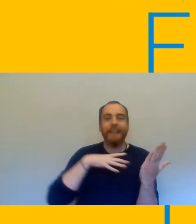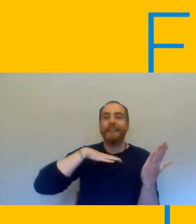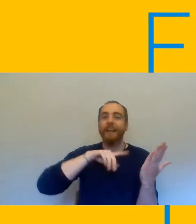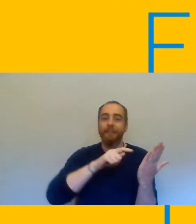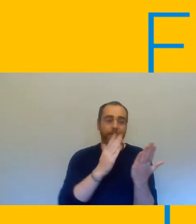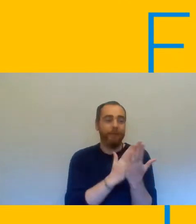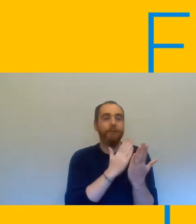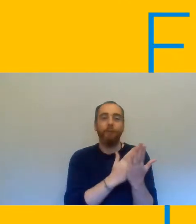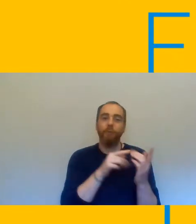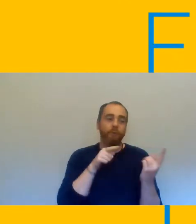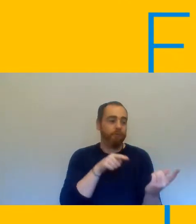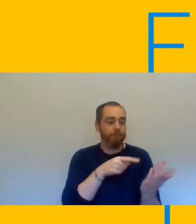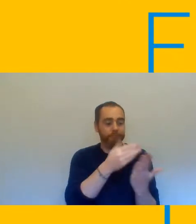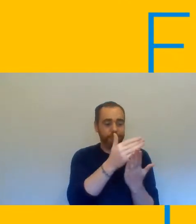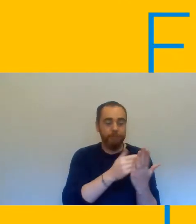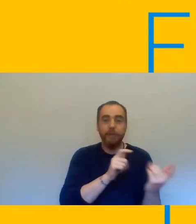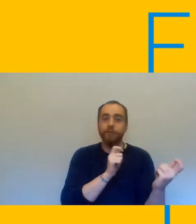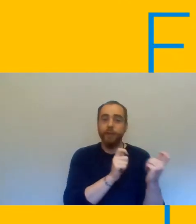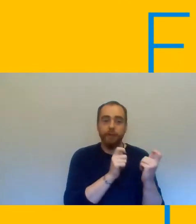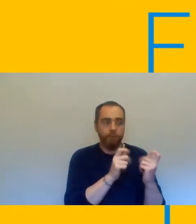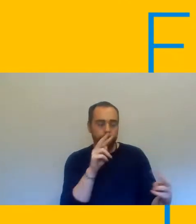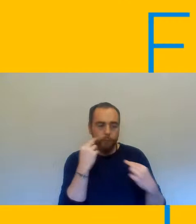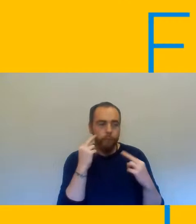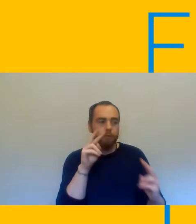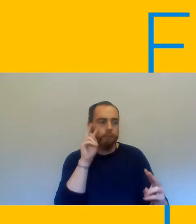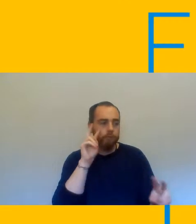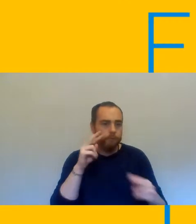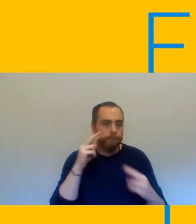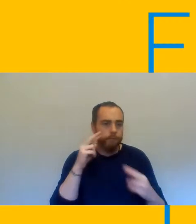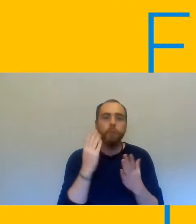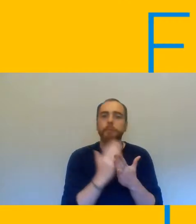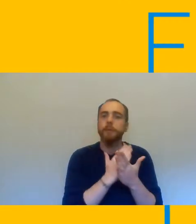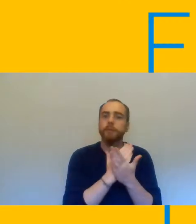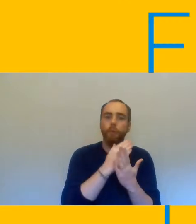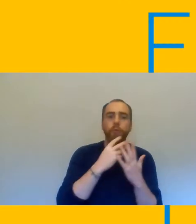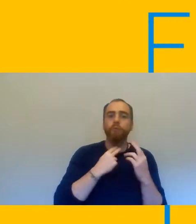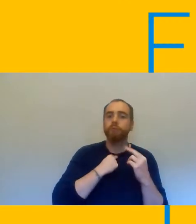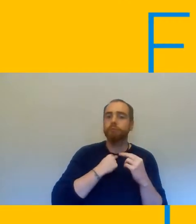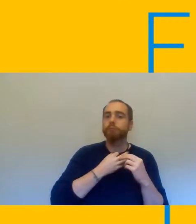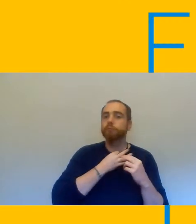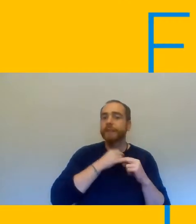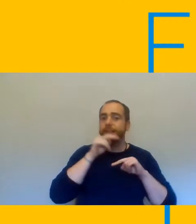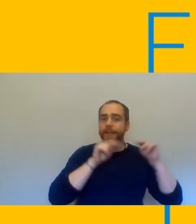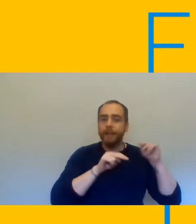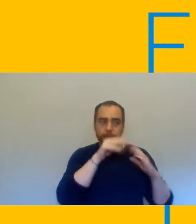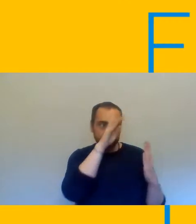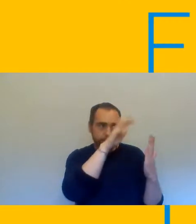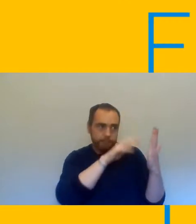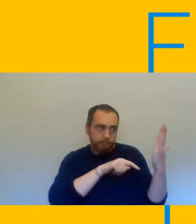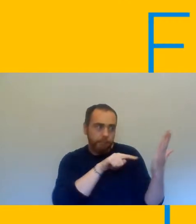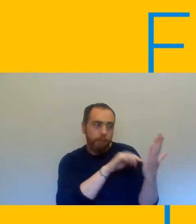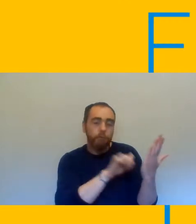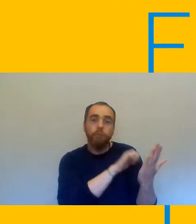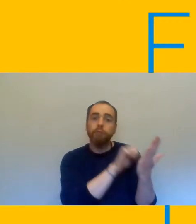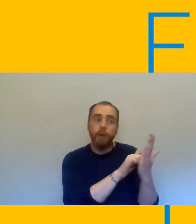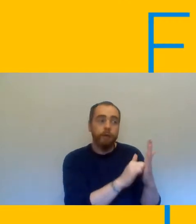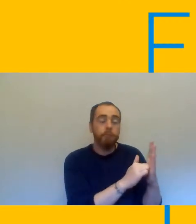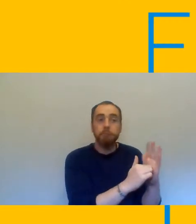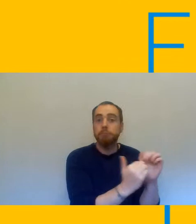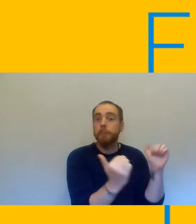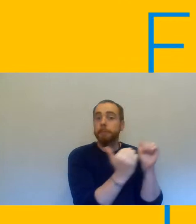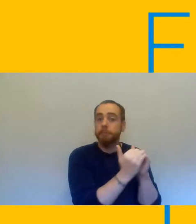to make sure they continue to be suitable and sufficient to make sure they're capturing all the current risks and they're putting proper